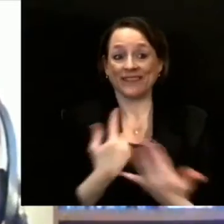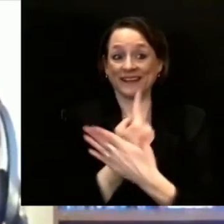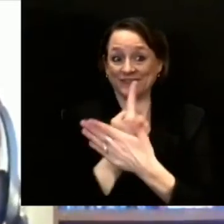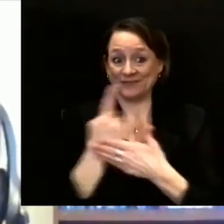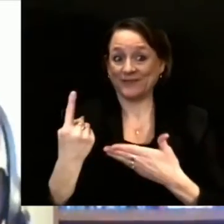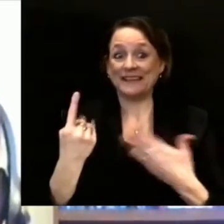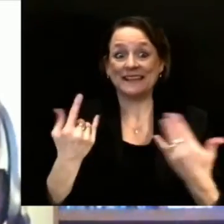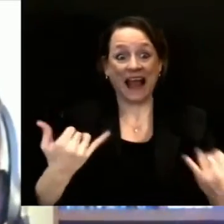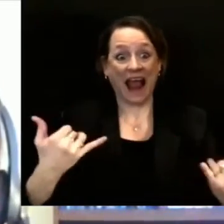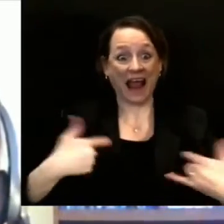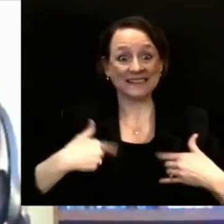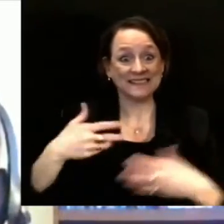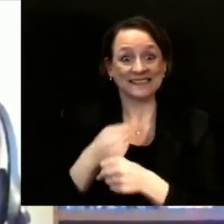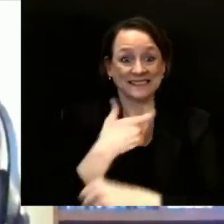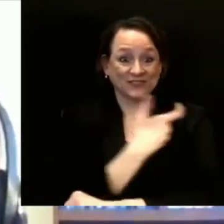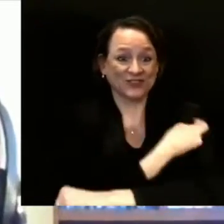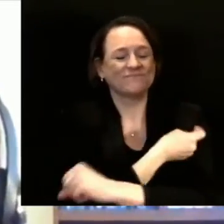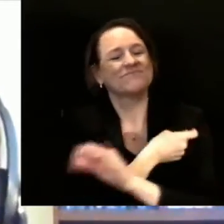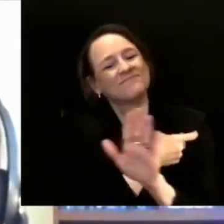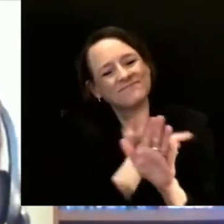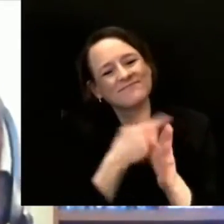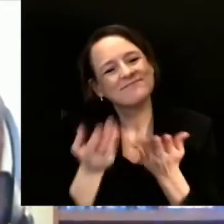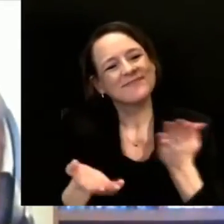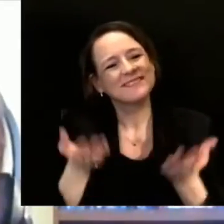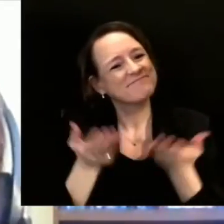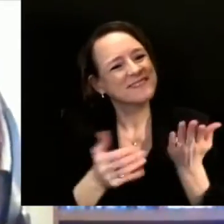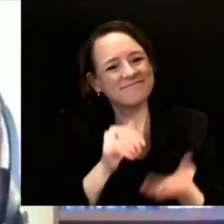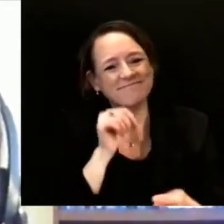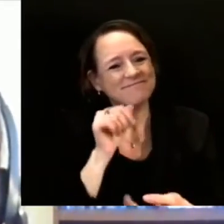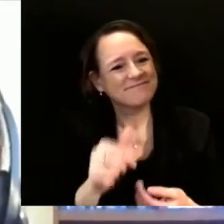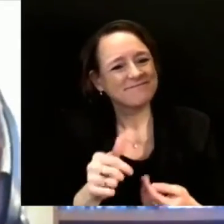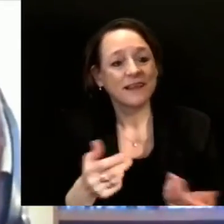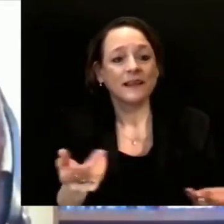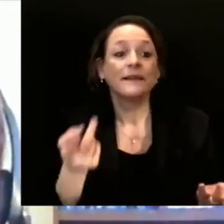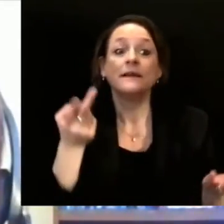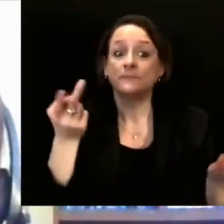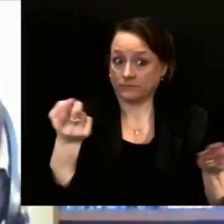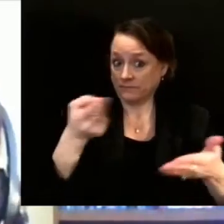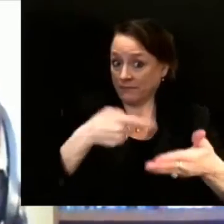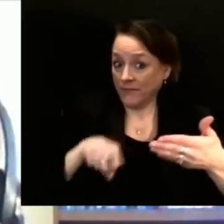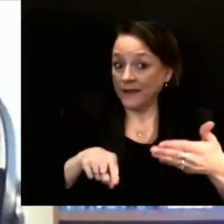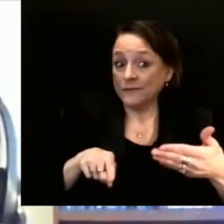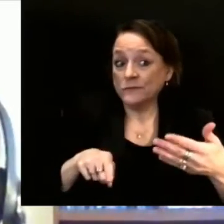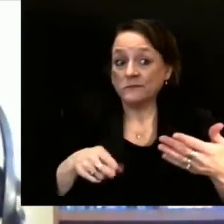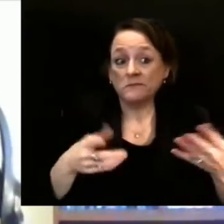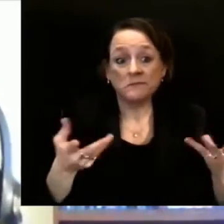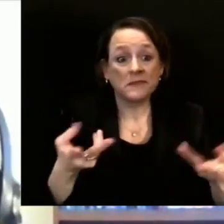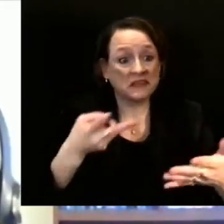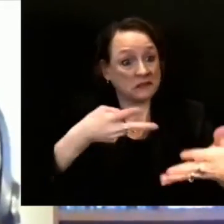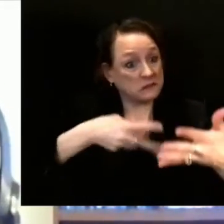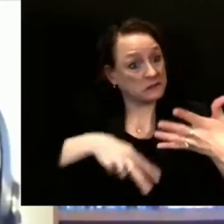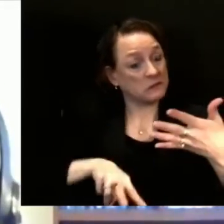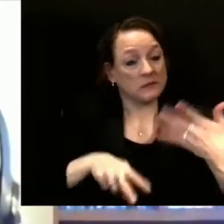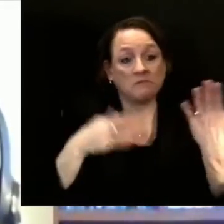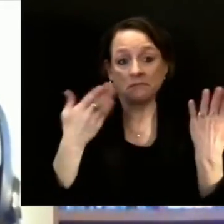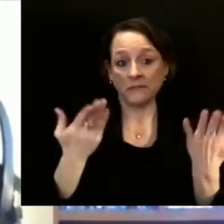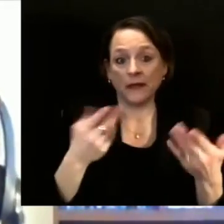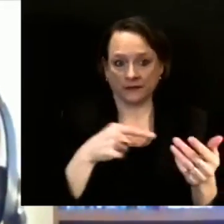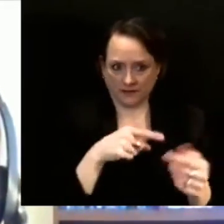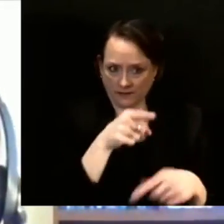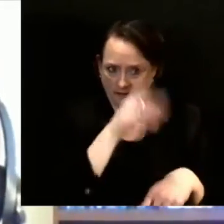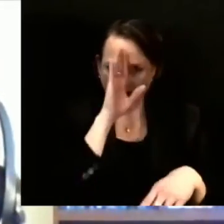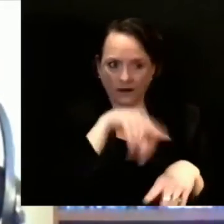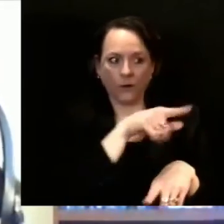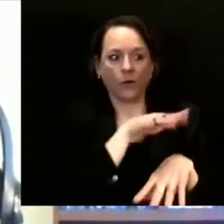But I think people are preparing systems, implementing systems, and over the next week or two, we'll see